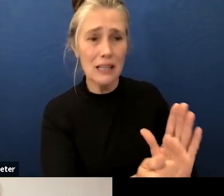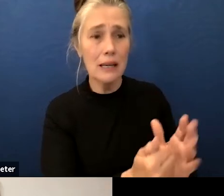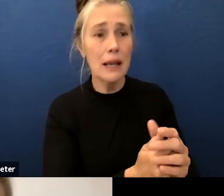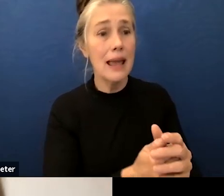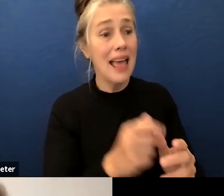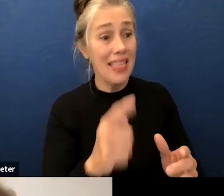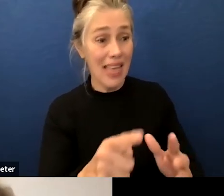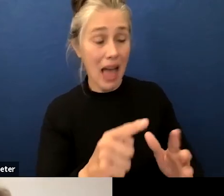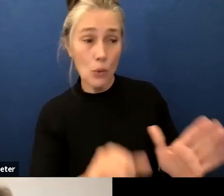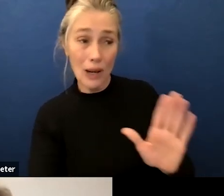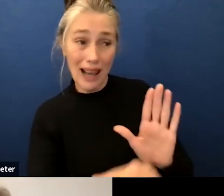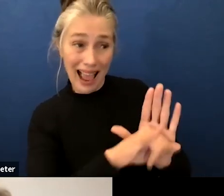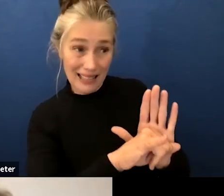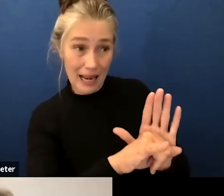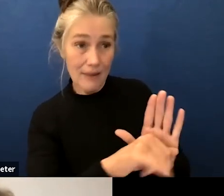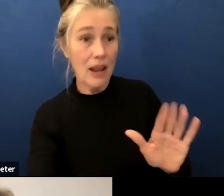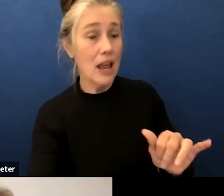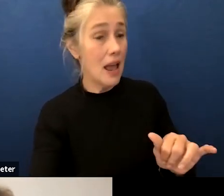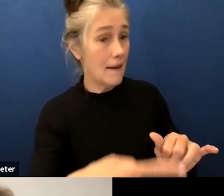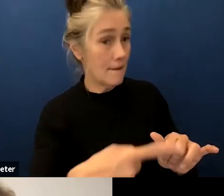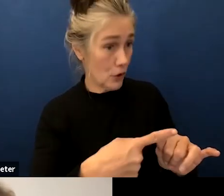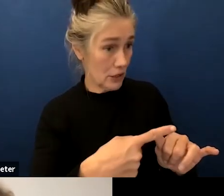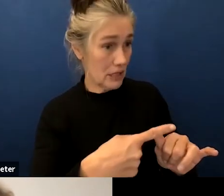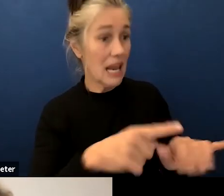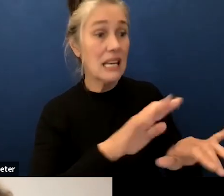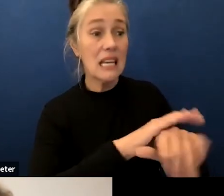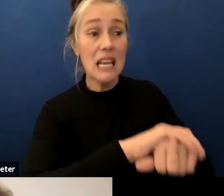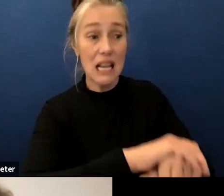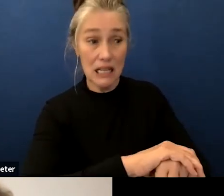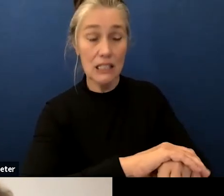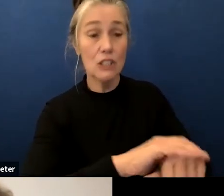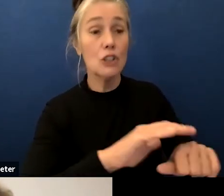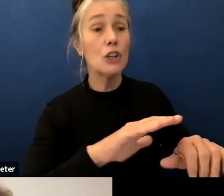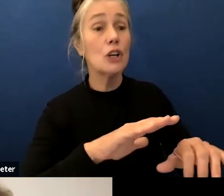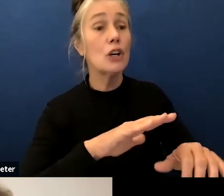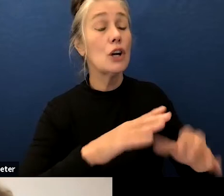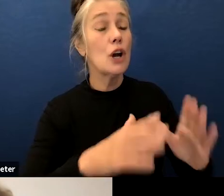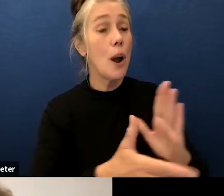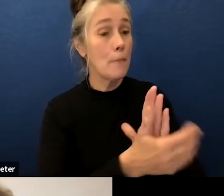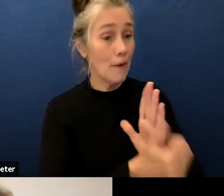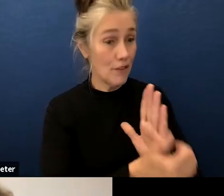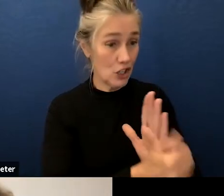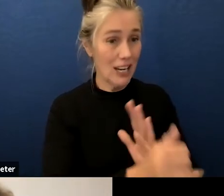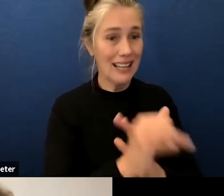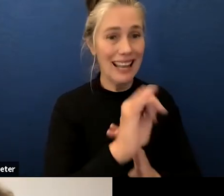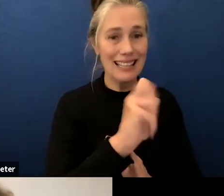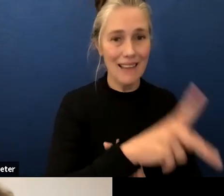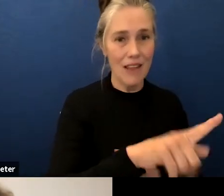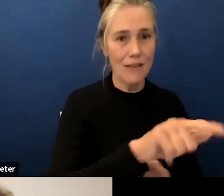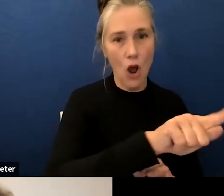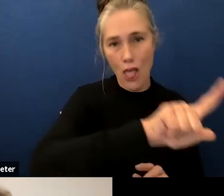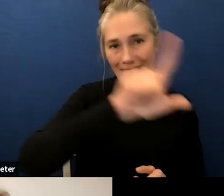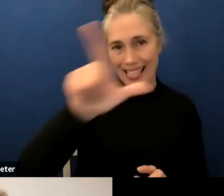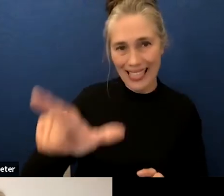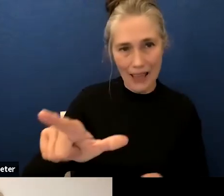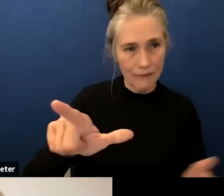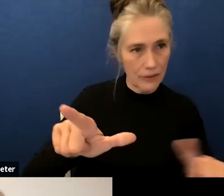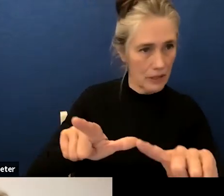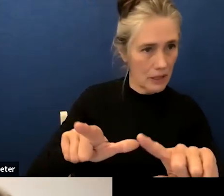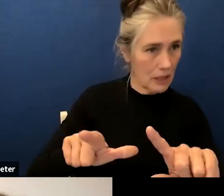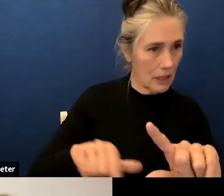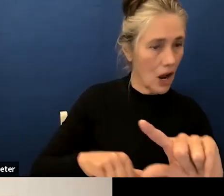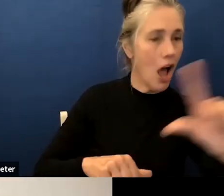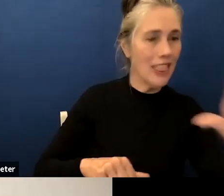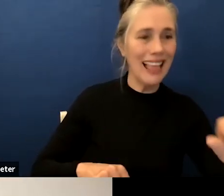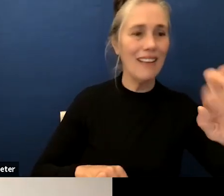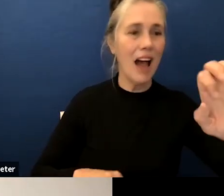fluent english proficient ifep which is that first column all the way on the left and